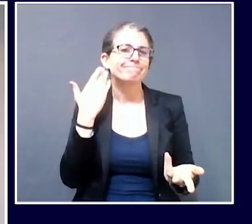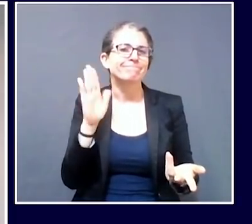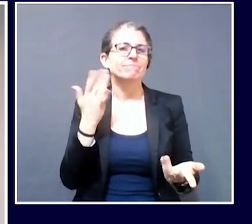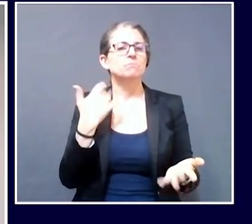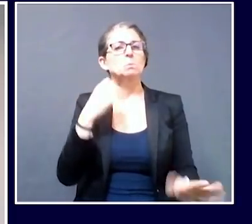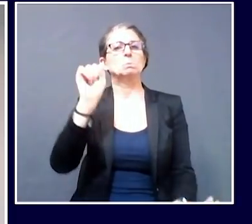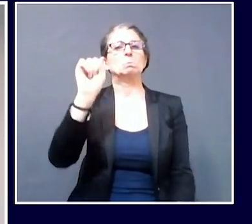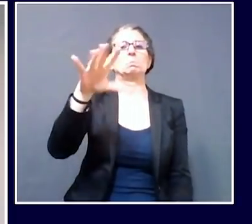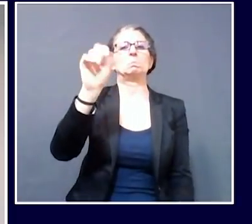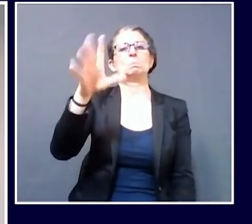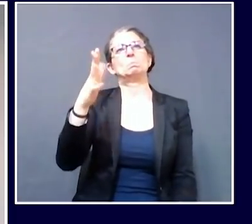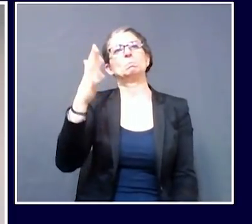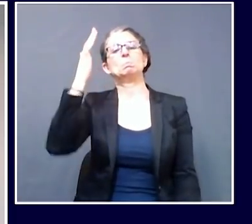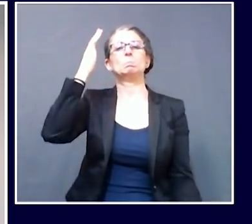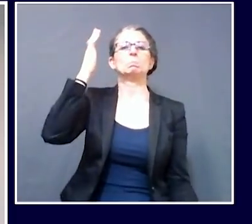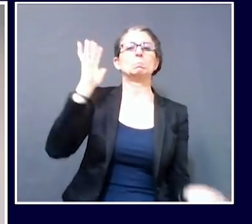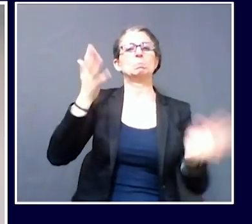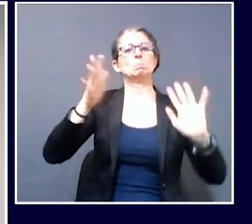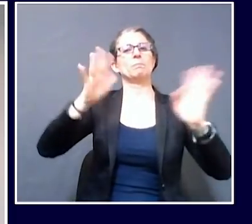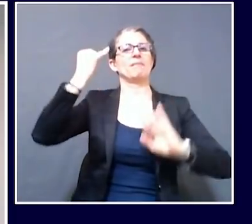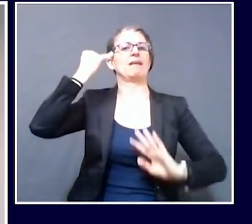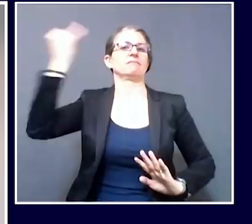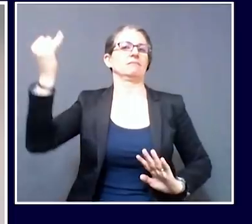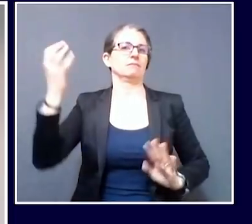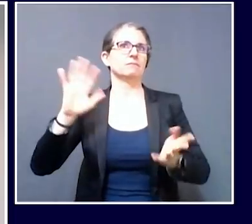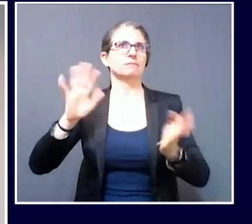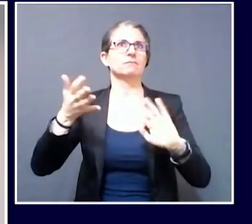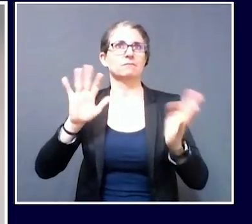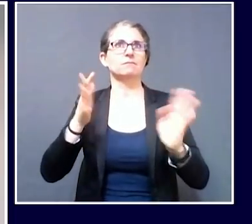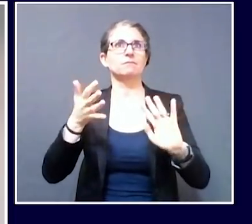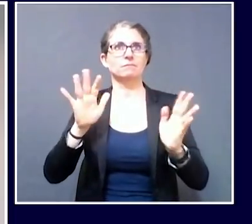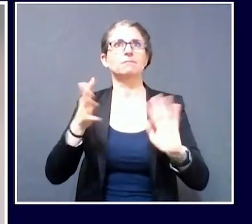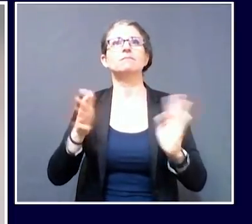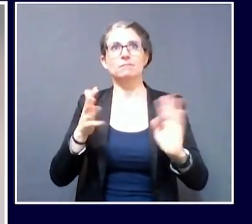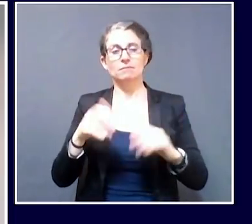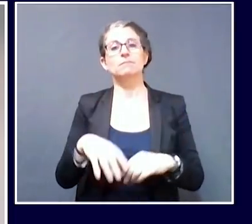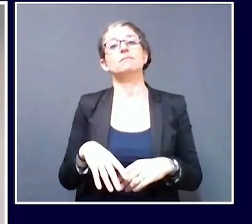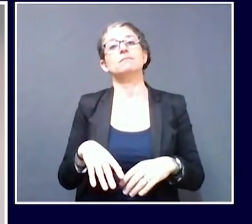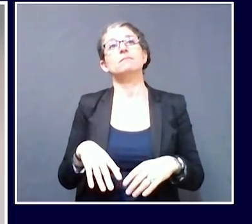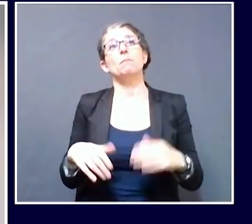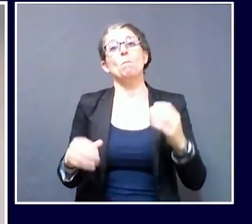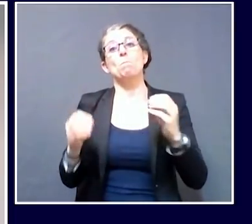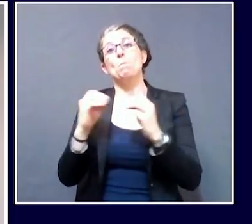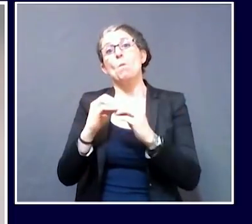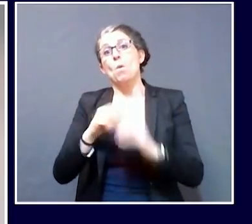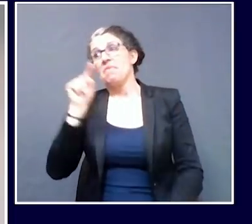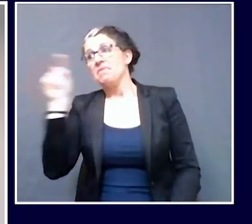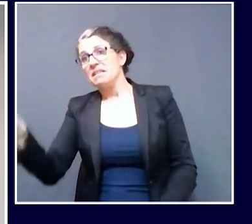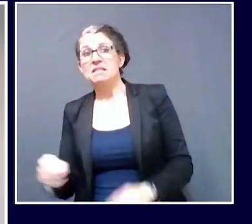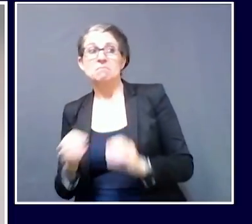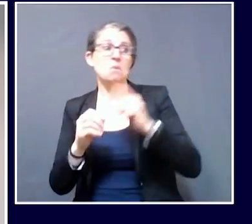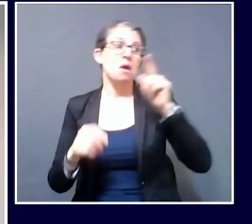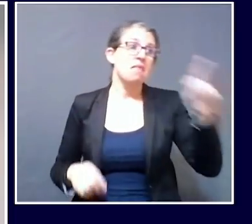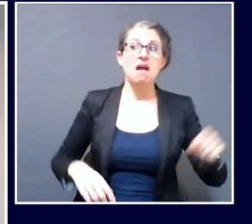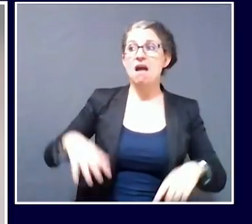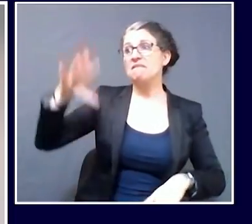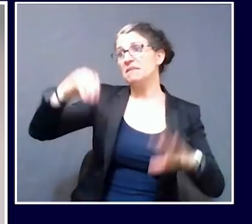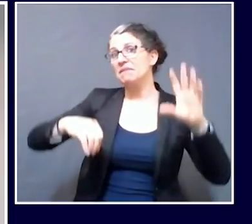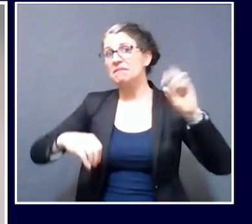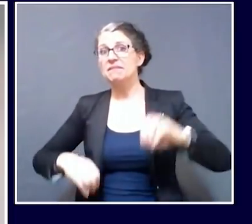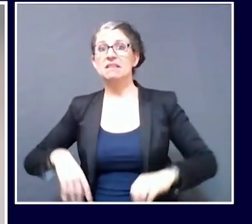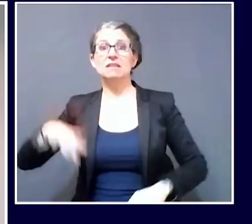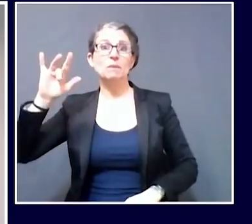difficult epidemiological question, and one that we may not really be able to fully answer until after the outbreak is over.